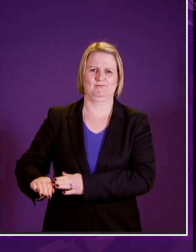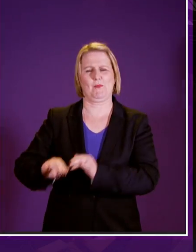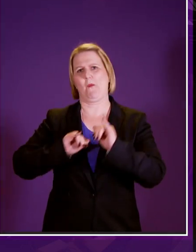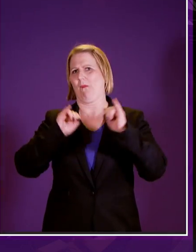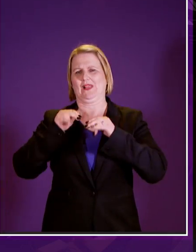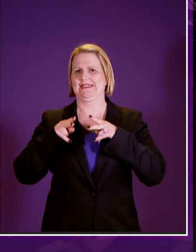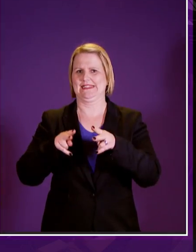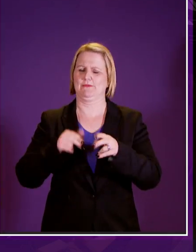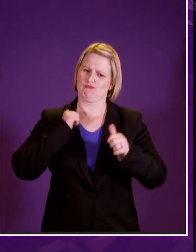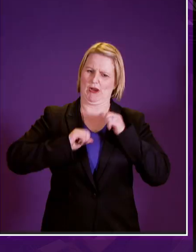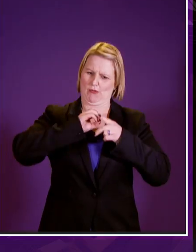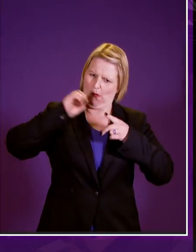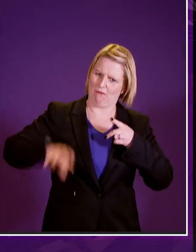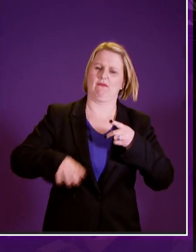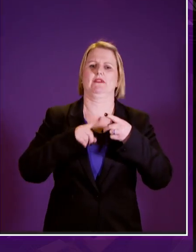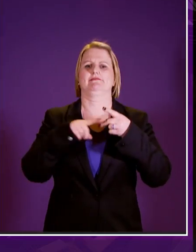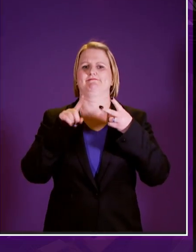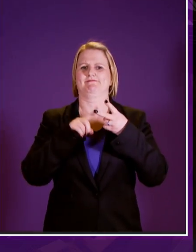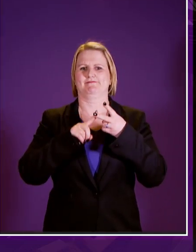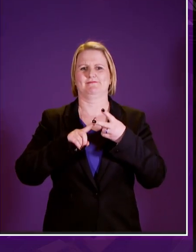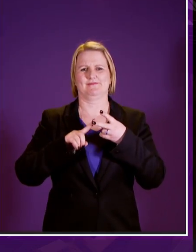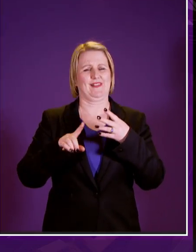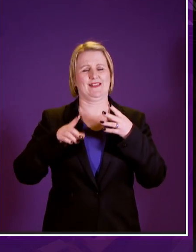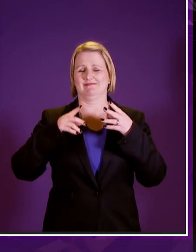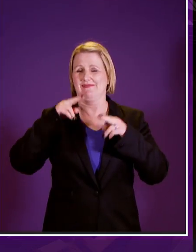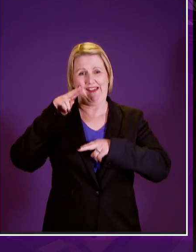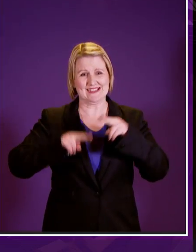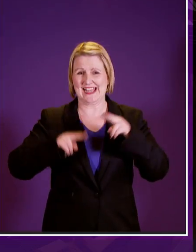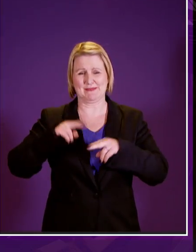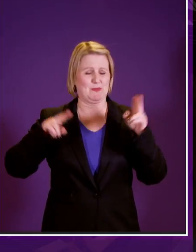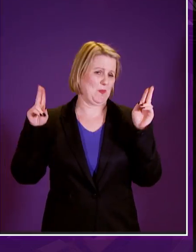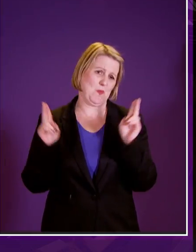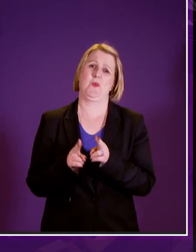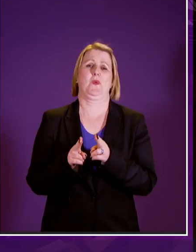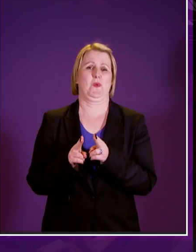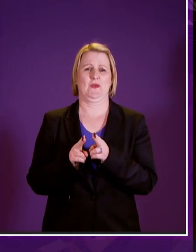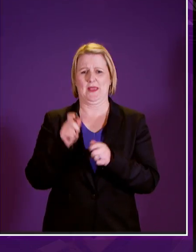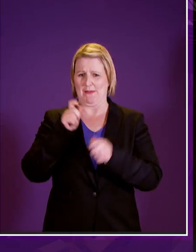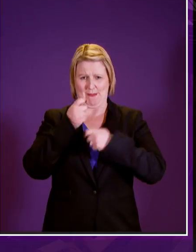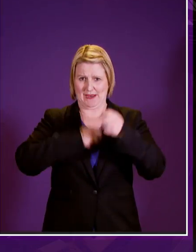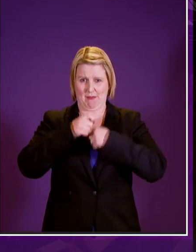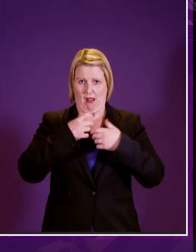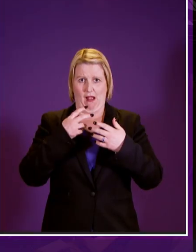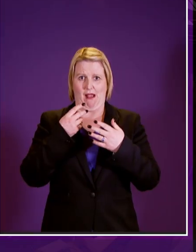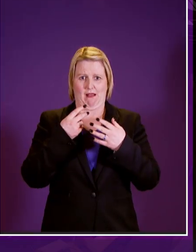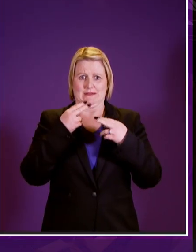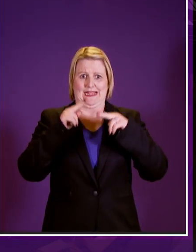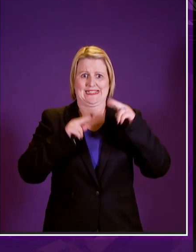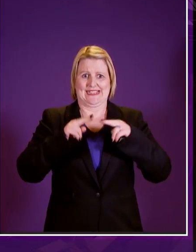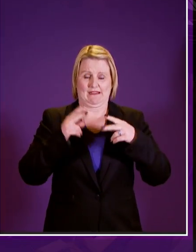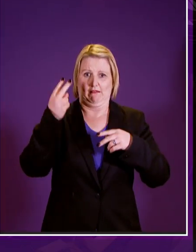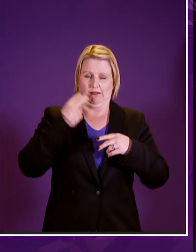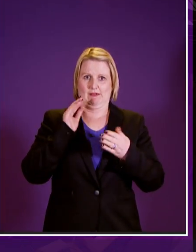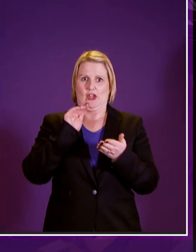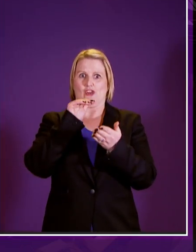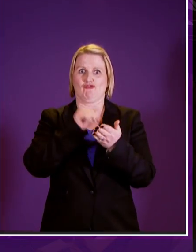of that and the endless assessments which people are so worried and we're so worried about basically if you turned up and you looked